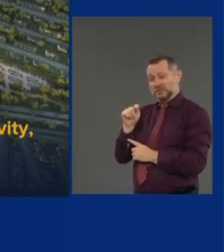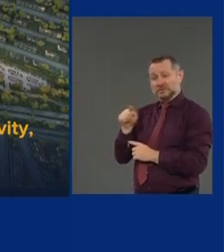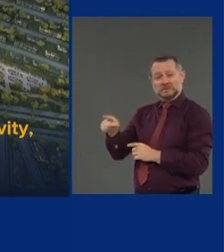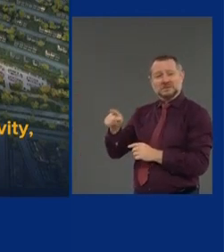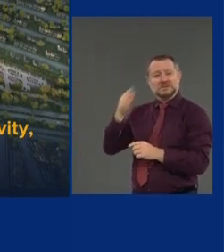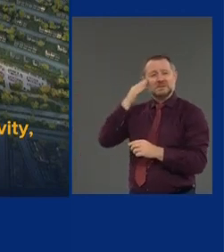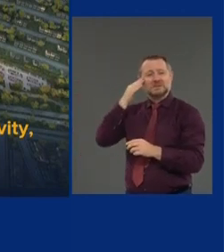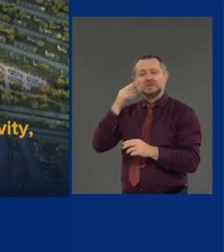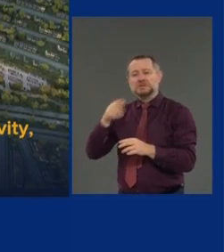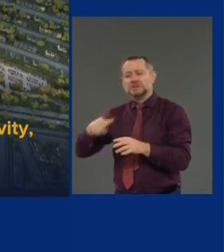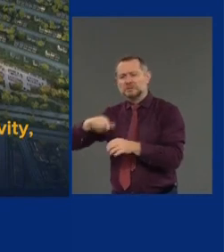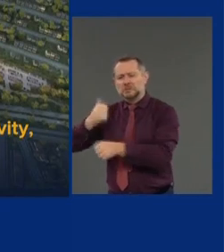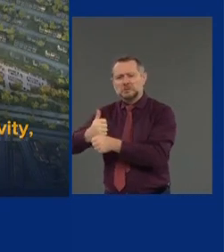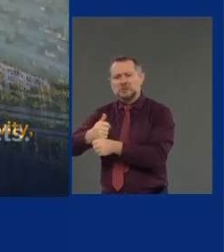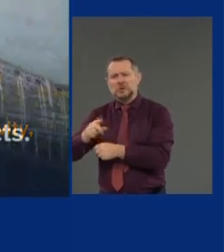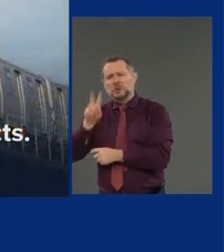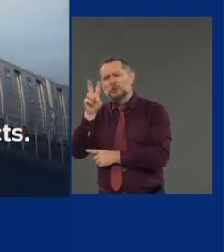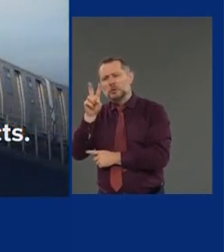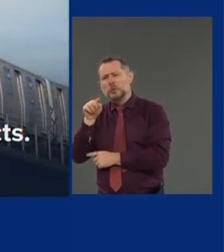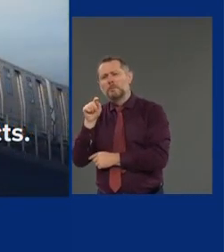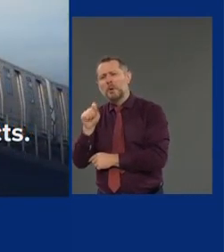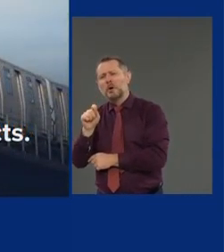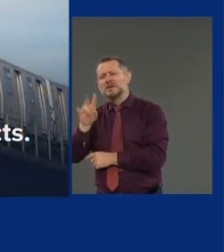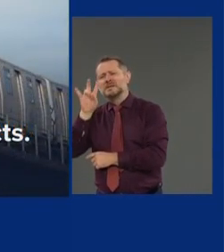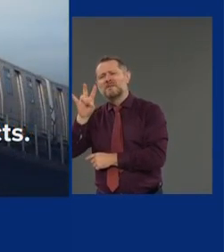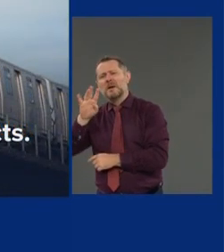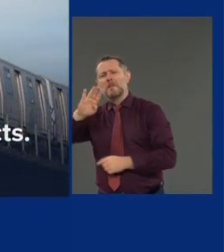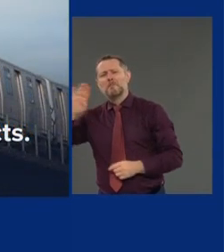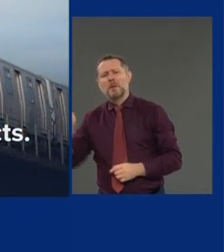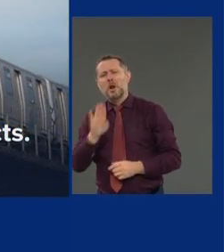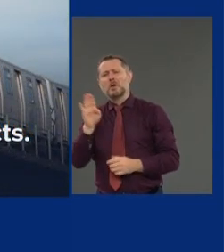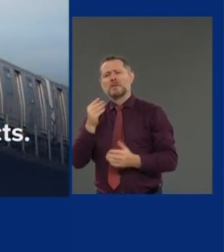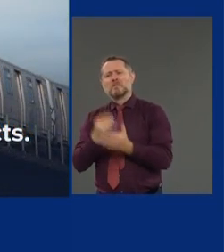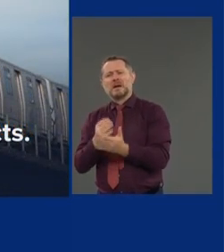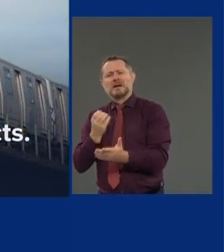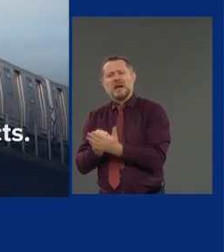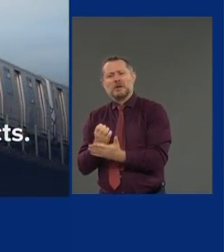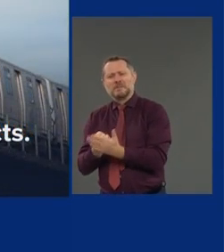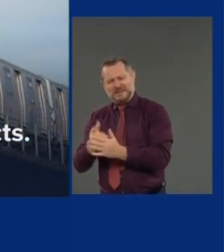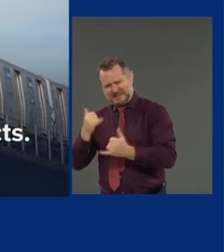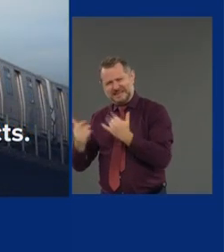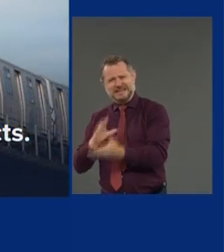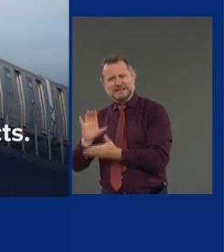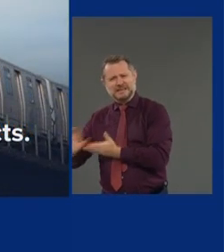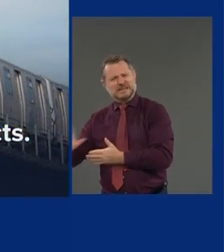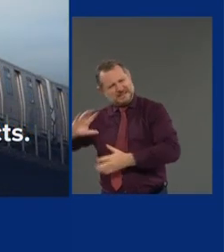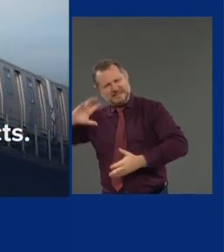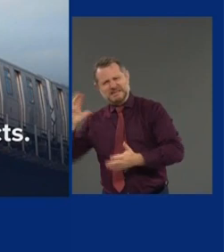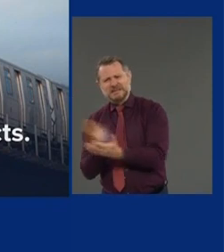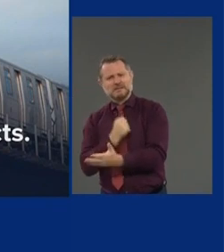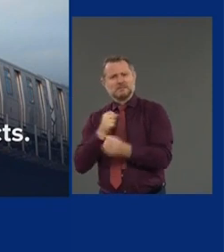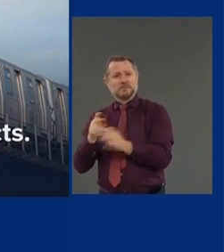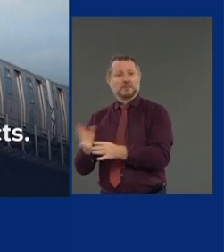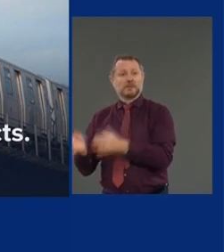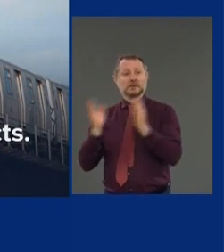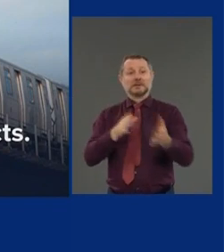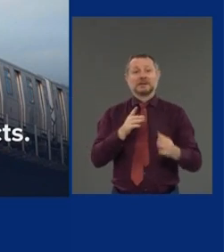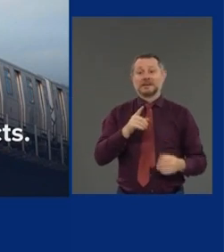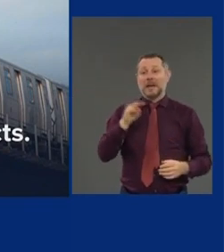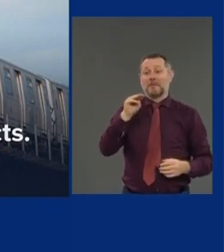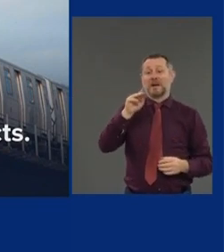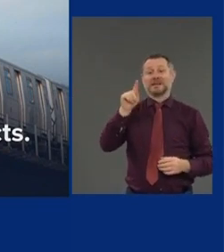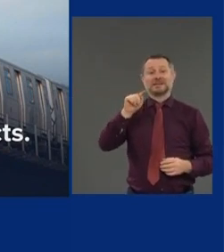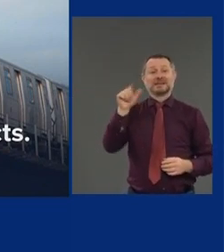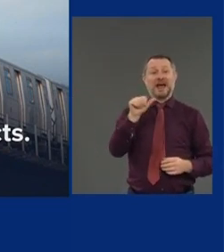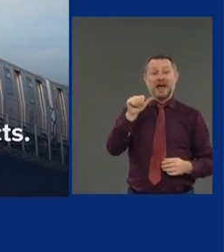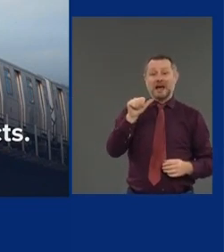economic activity, now is the time to double down. The MTA, there's less ridership,